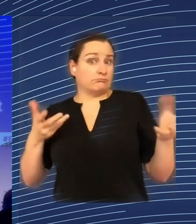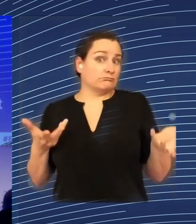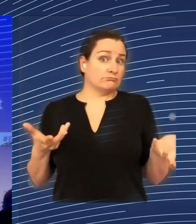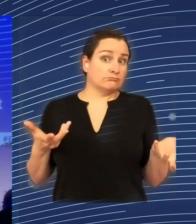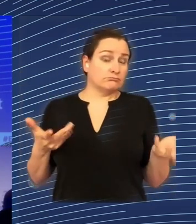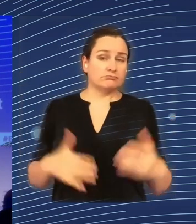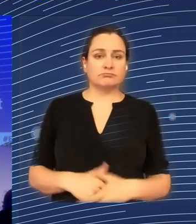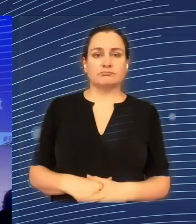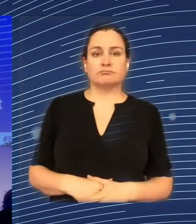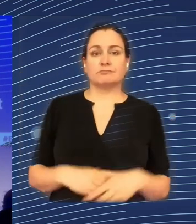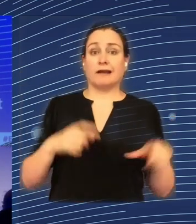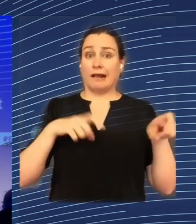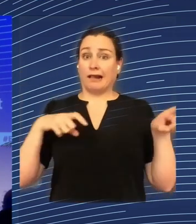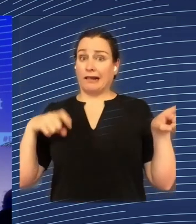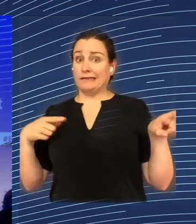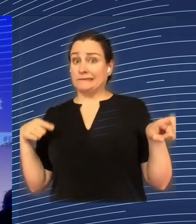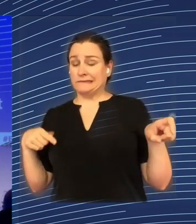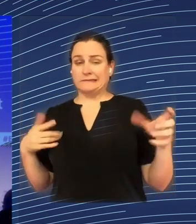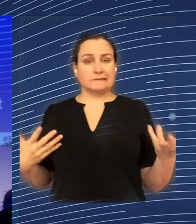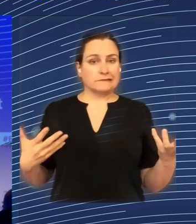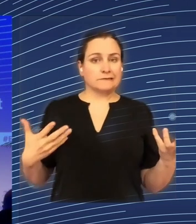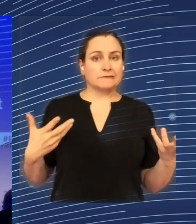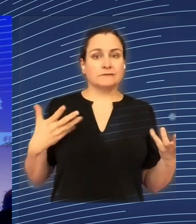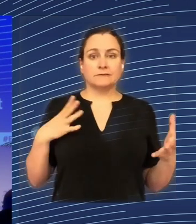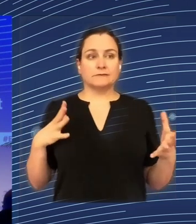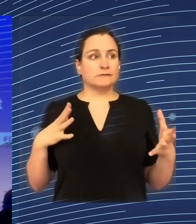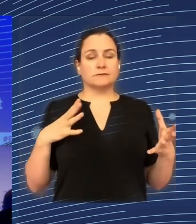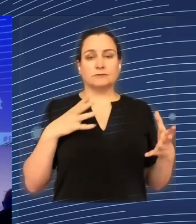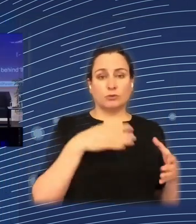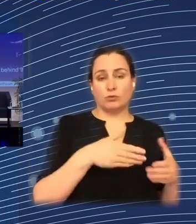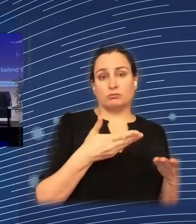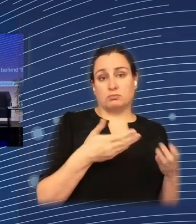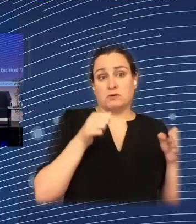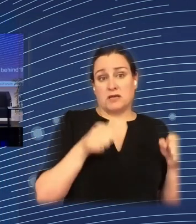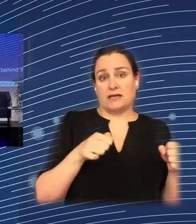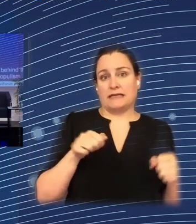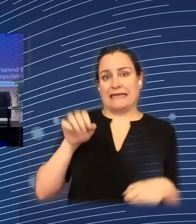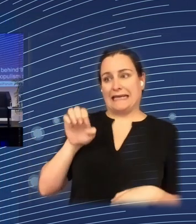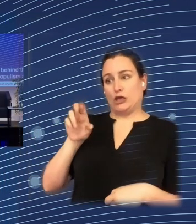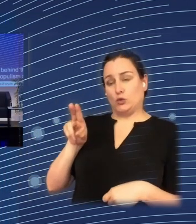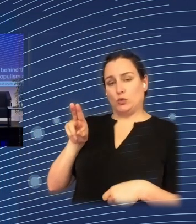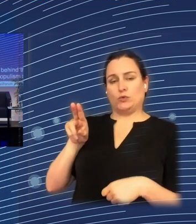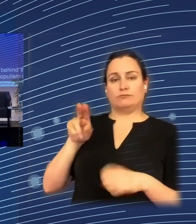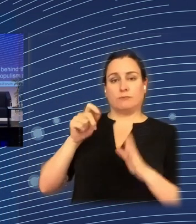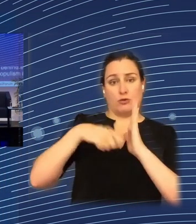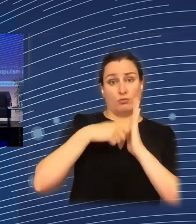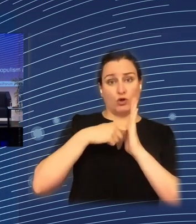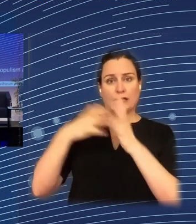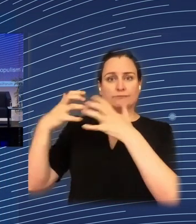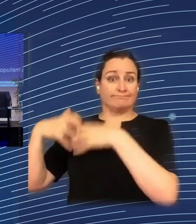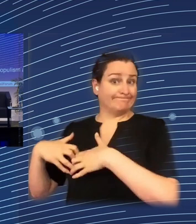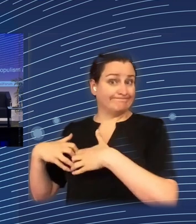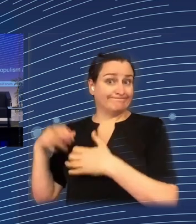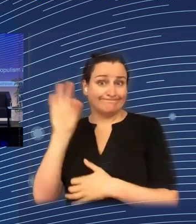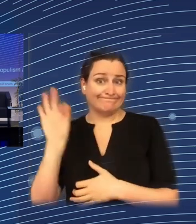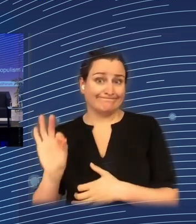a rise in populism, and perhaps, in a sense, a threat to the European project. In this session, we ask how should